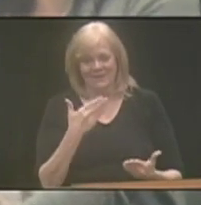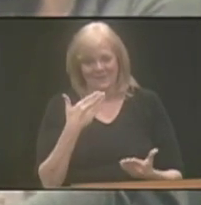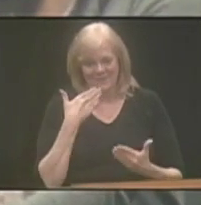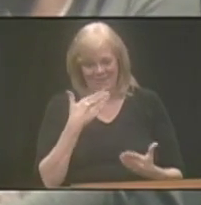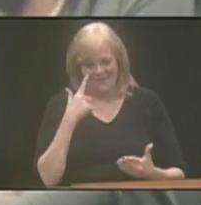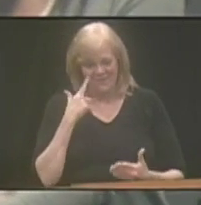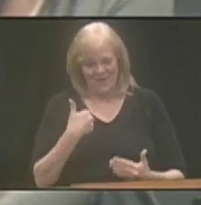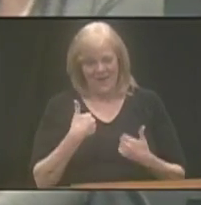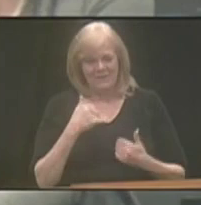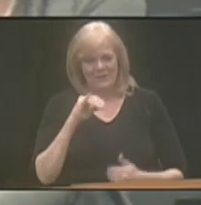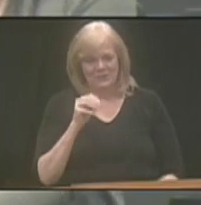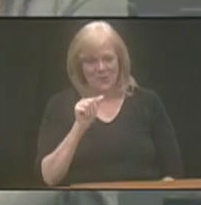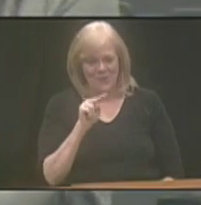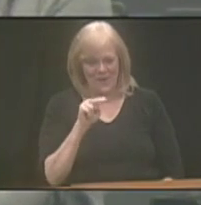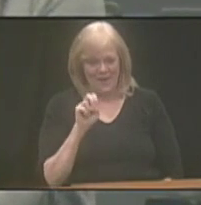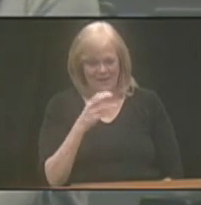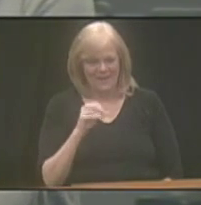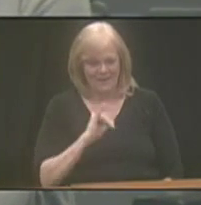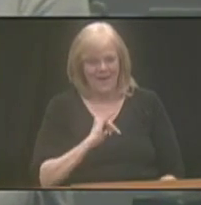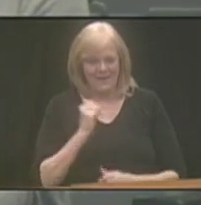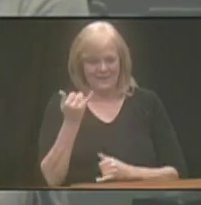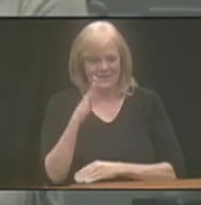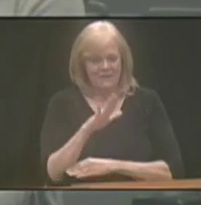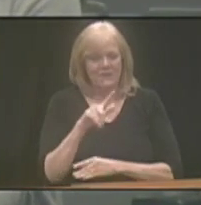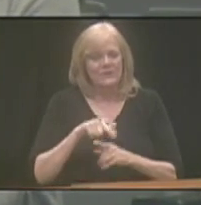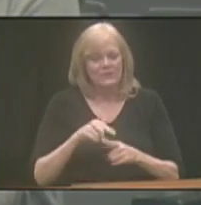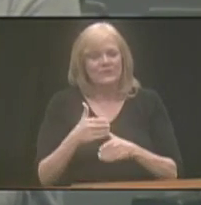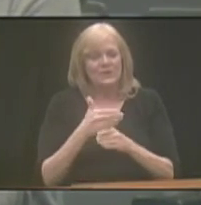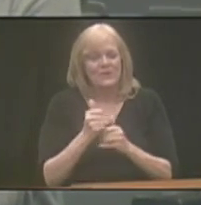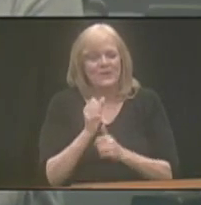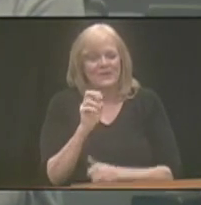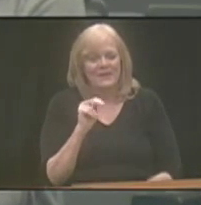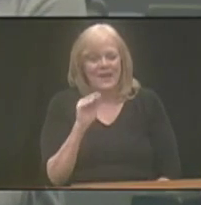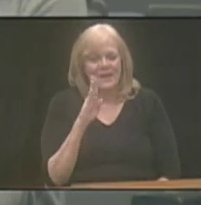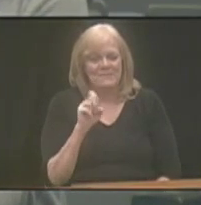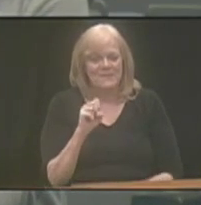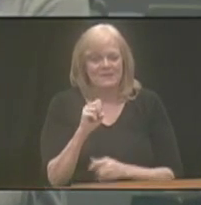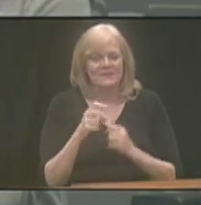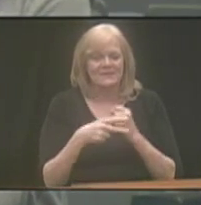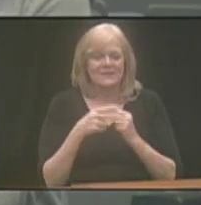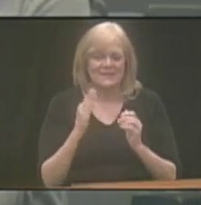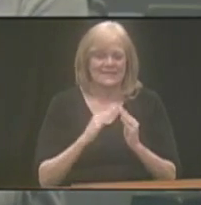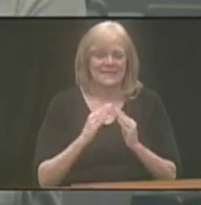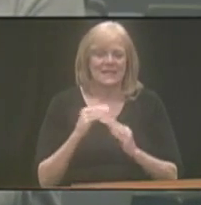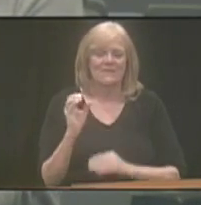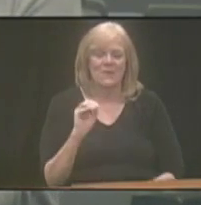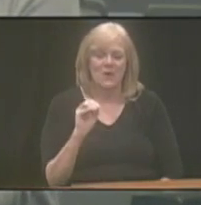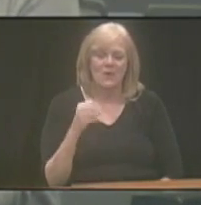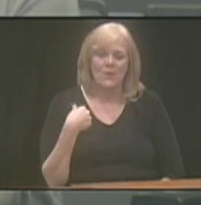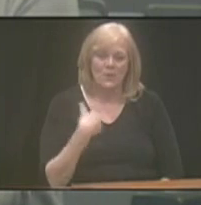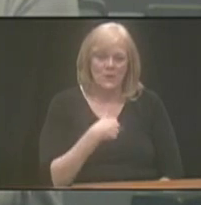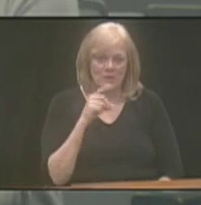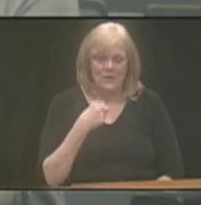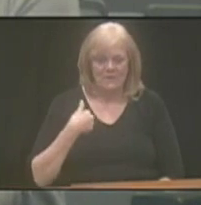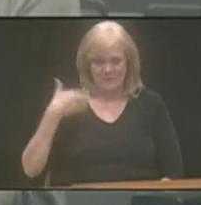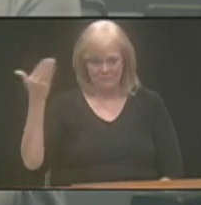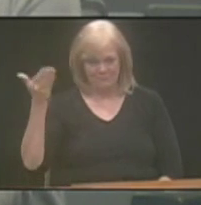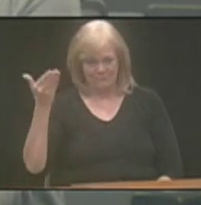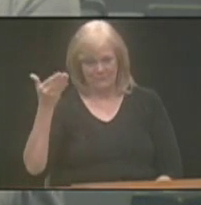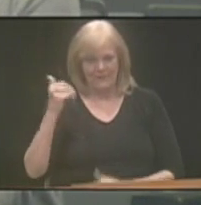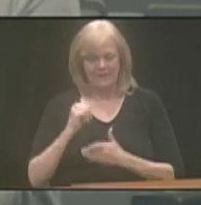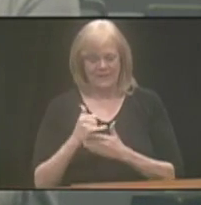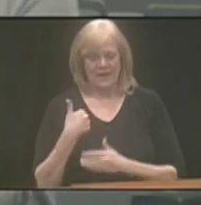Thanks for having Joanna and I this afternoon to share a little bit about Enable Savings with the Commission and the City of Omaha. We do have a presentation